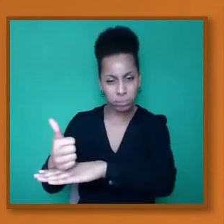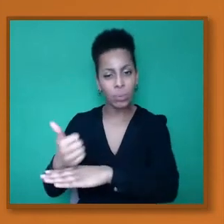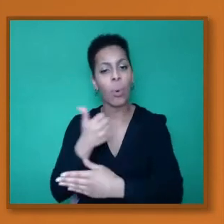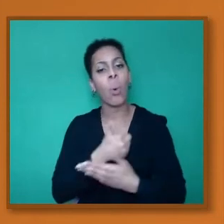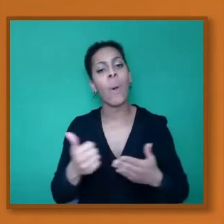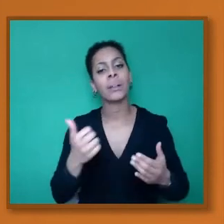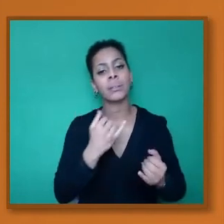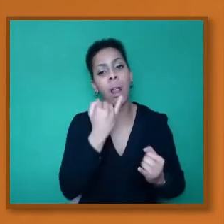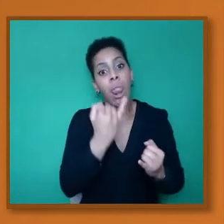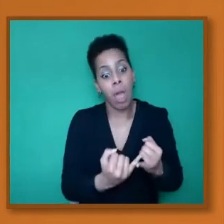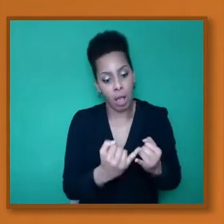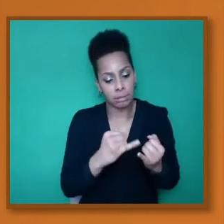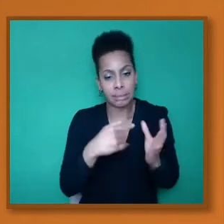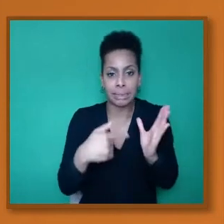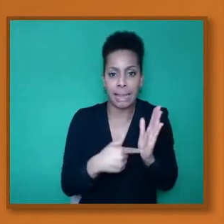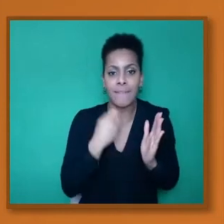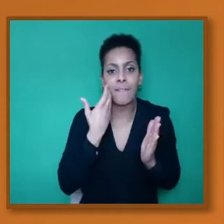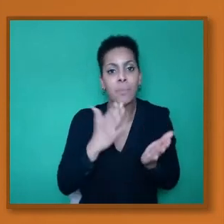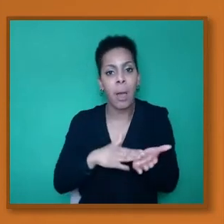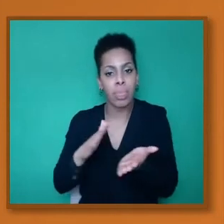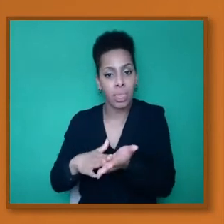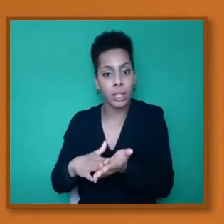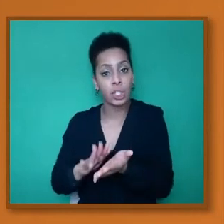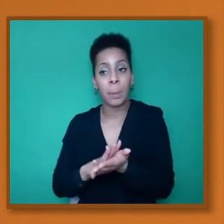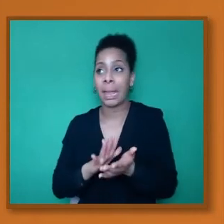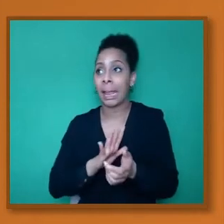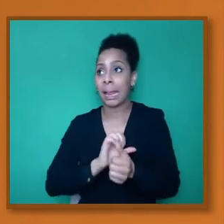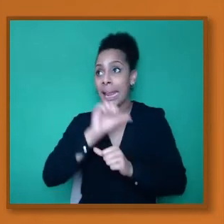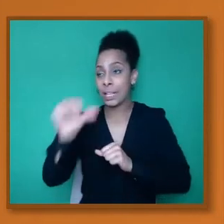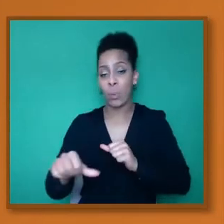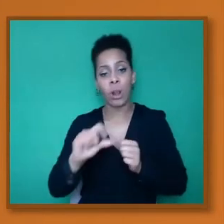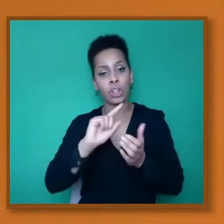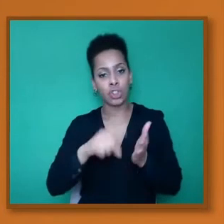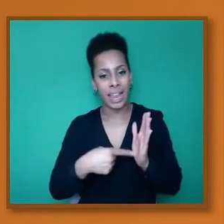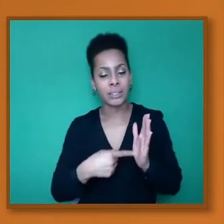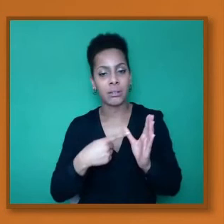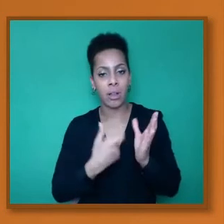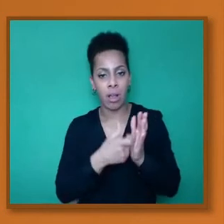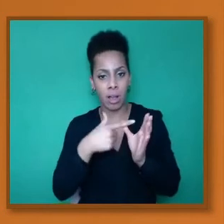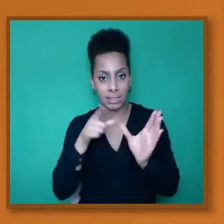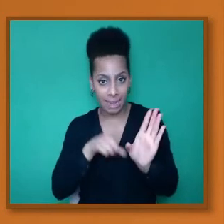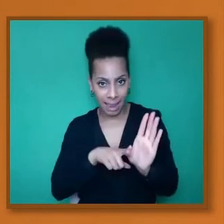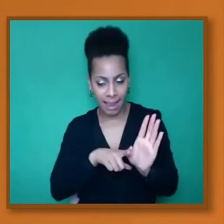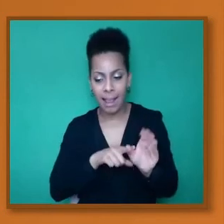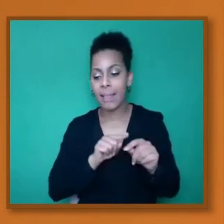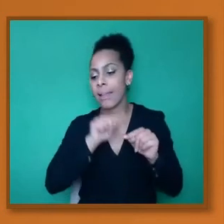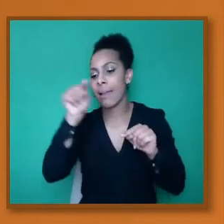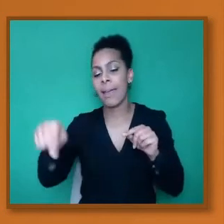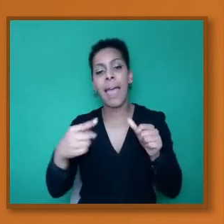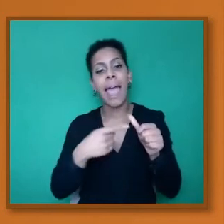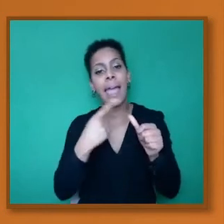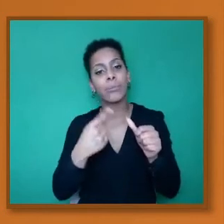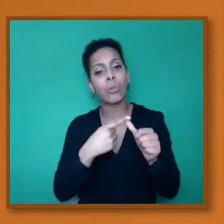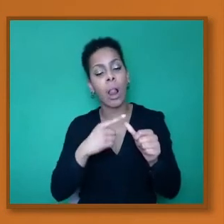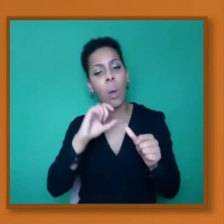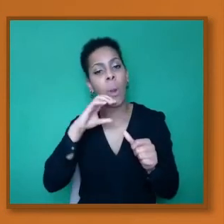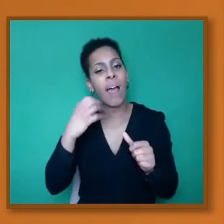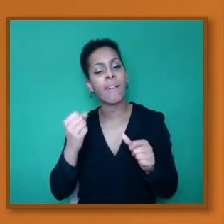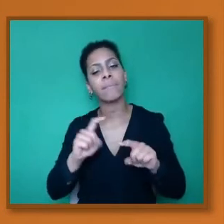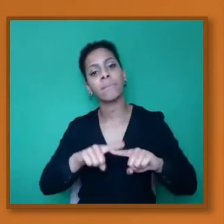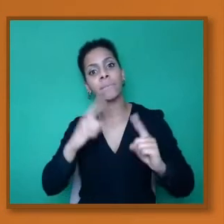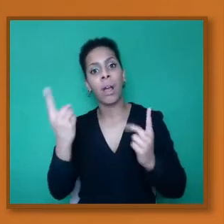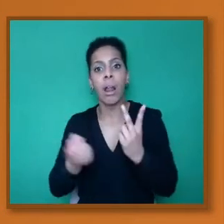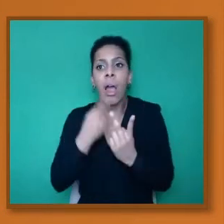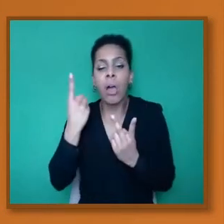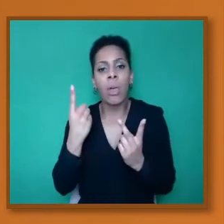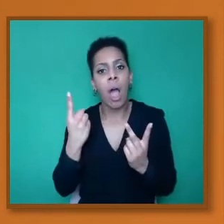then, so next Saturday would be Jason Arday and then in April, the last Saturday in April, we'll actually be having another critical conversation,